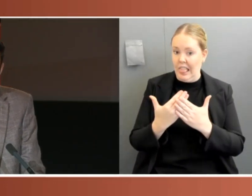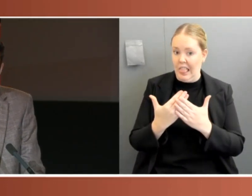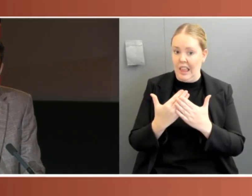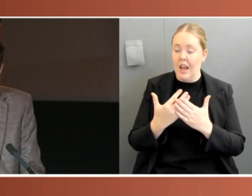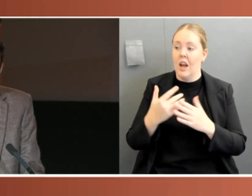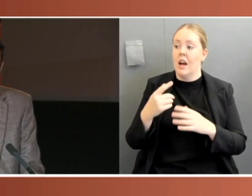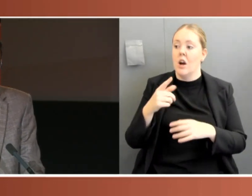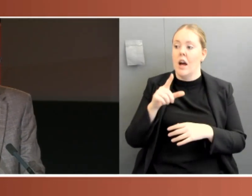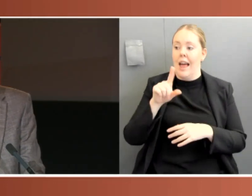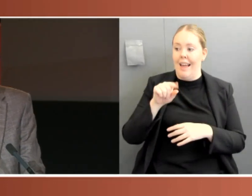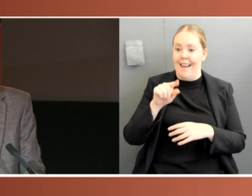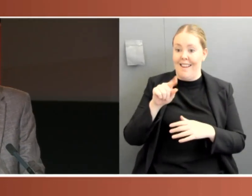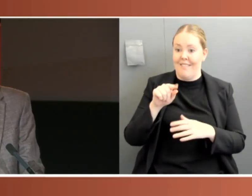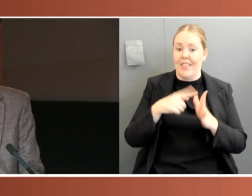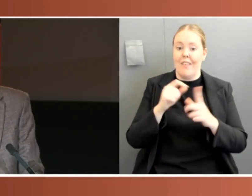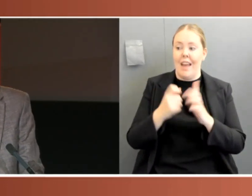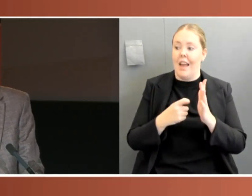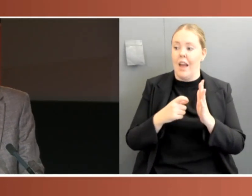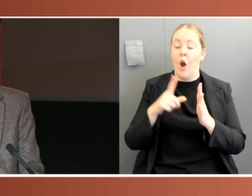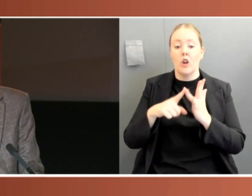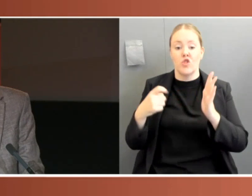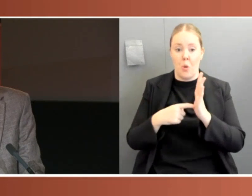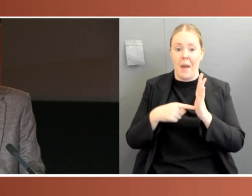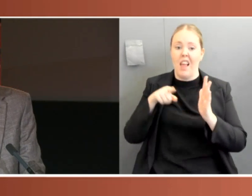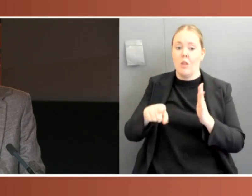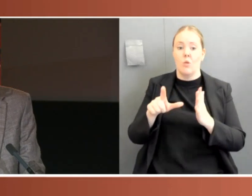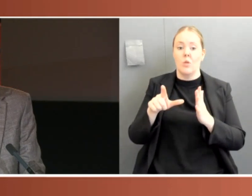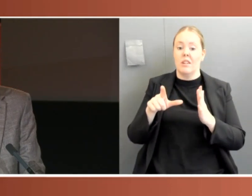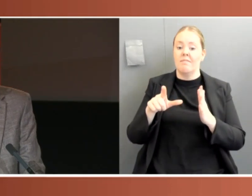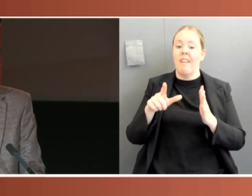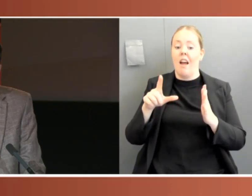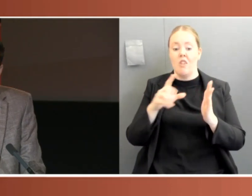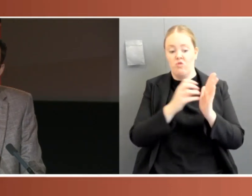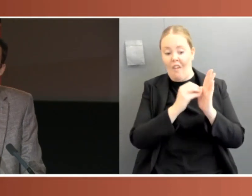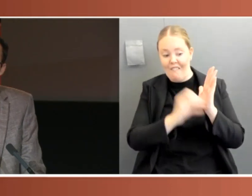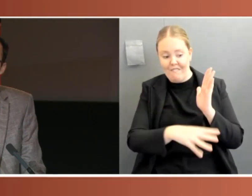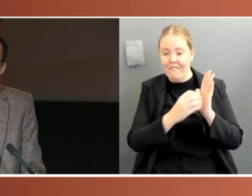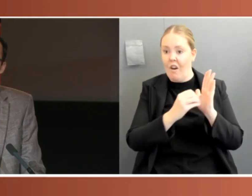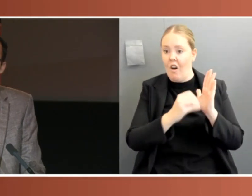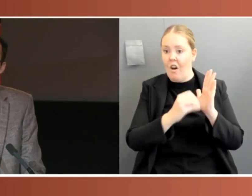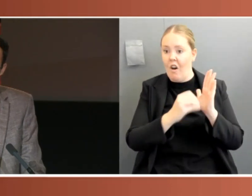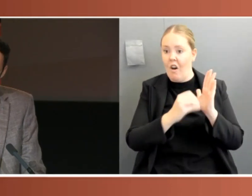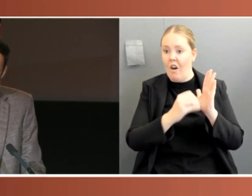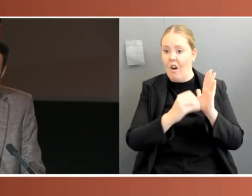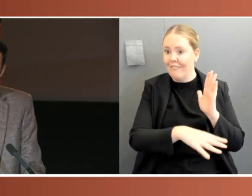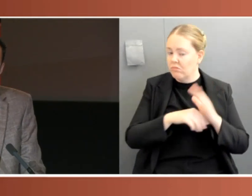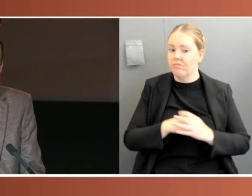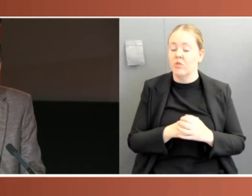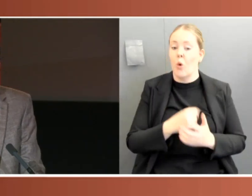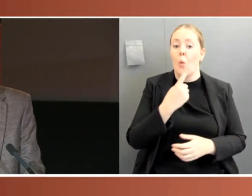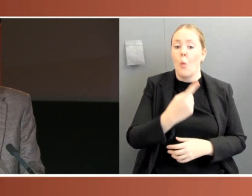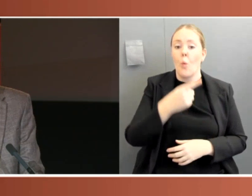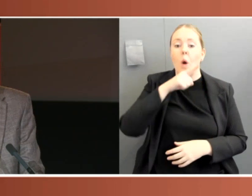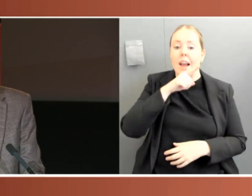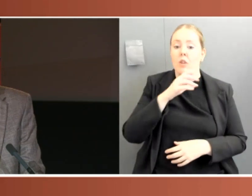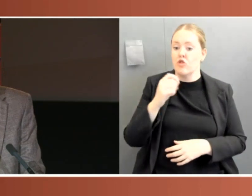the New South Wales Parliament sat for its first meeting since 24 June. So this means that for the entire 107 day lockdown, the Parliament did not